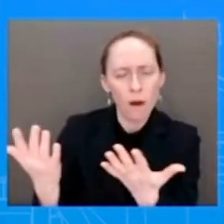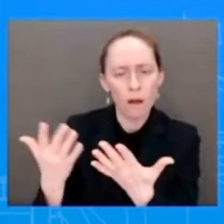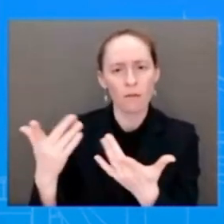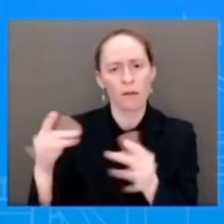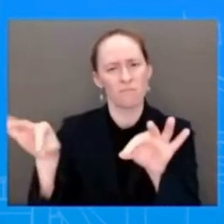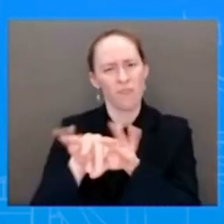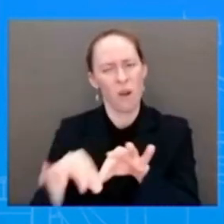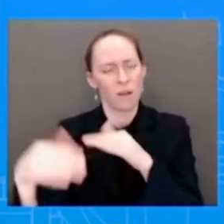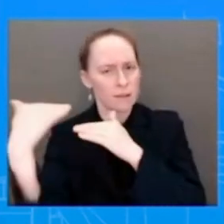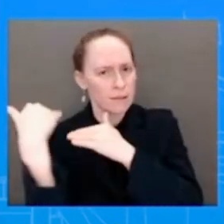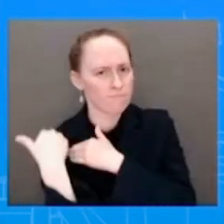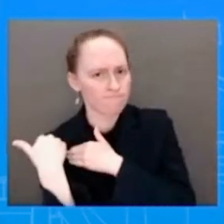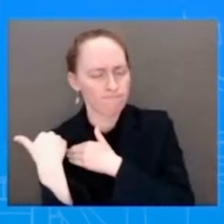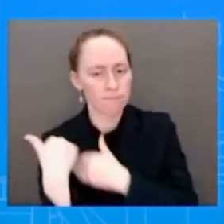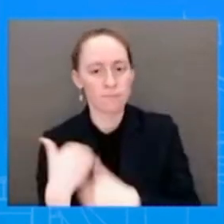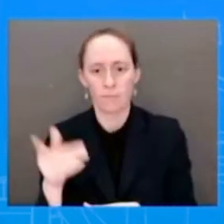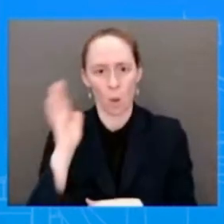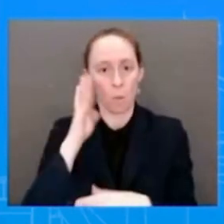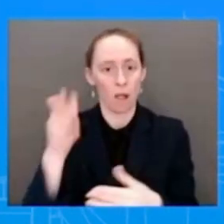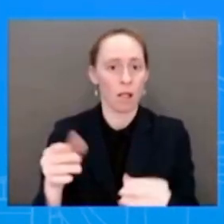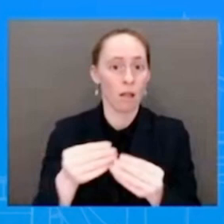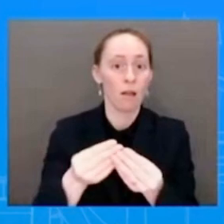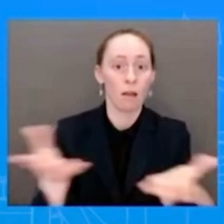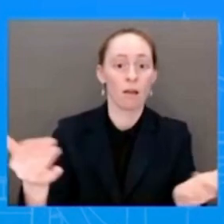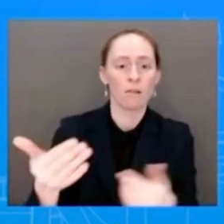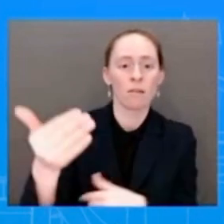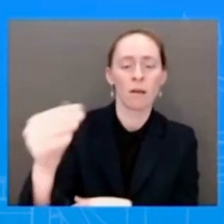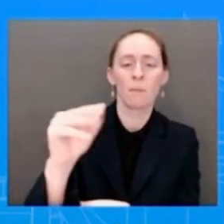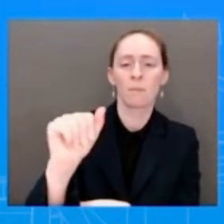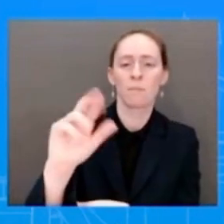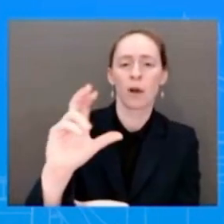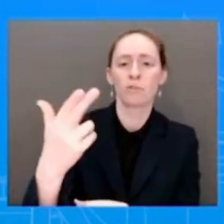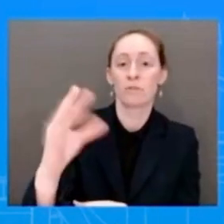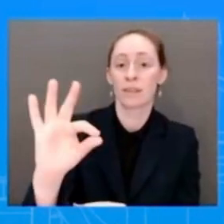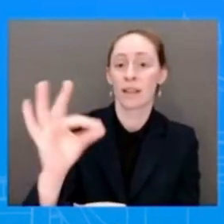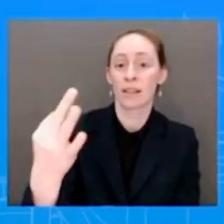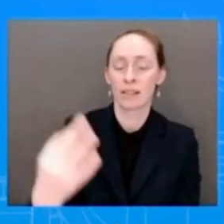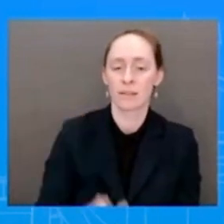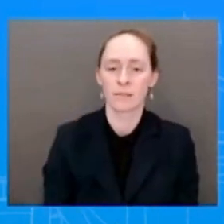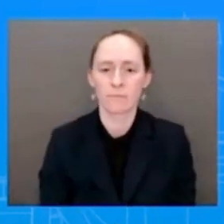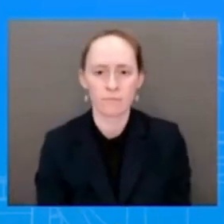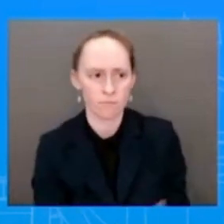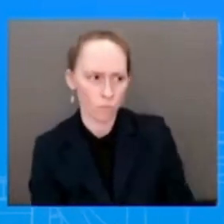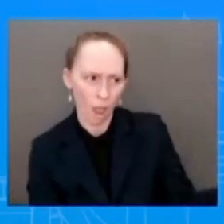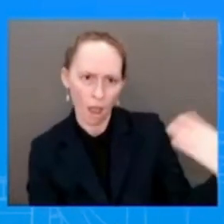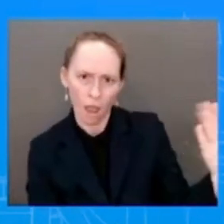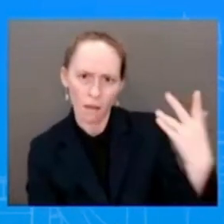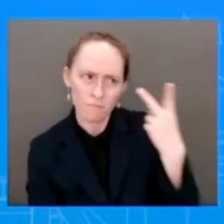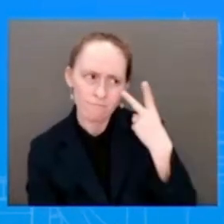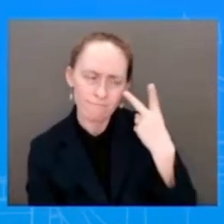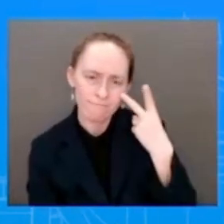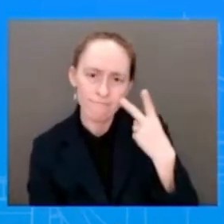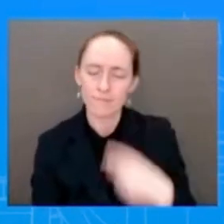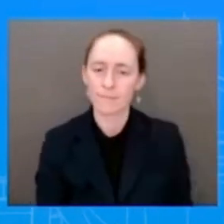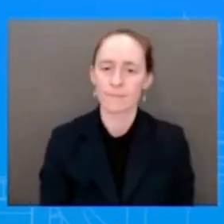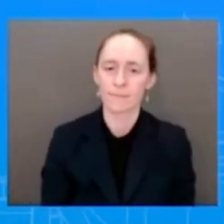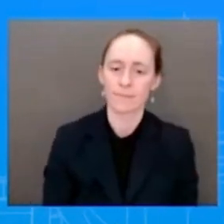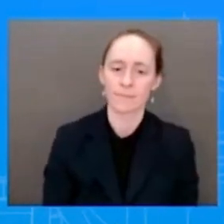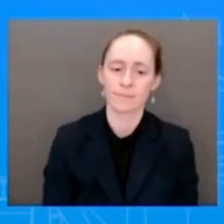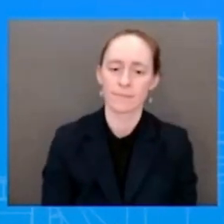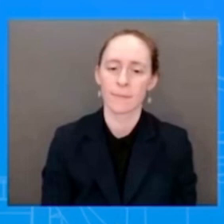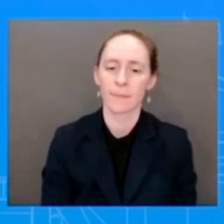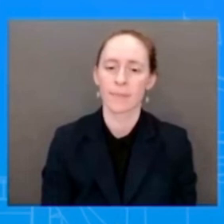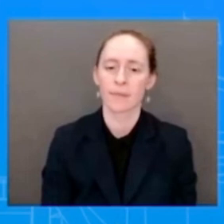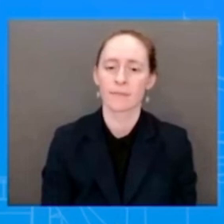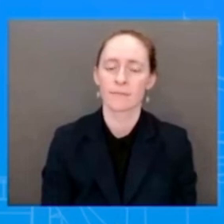asked the Speaker to do the same. And just one more, the State of the Union is coming up. I was wondering if you could give us a sense of how the President is preparing for